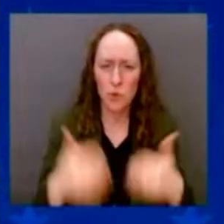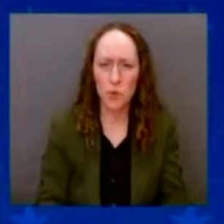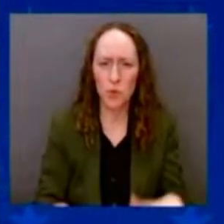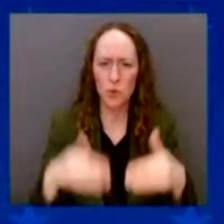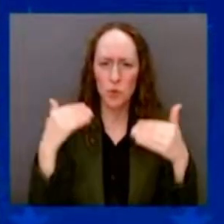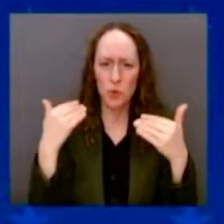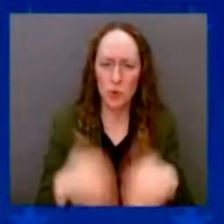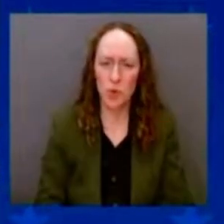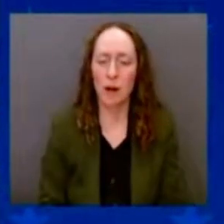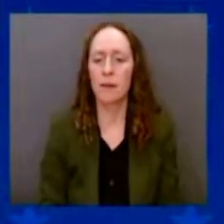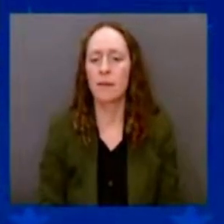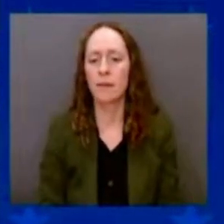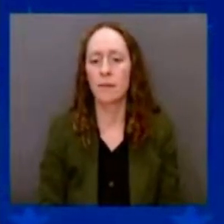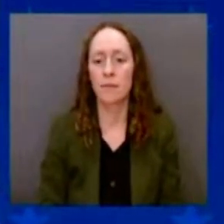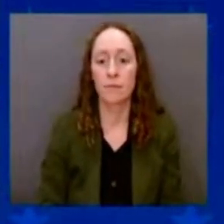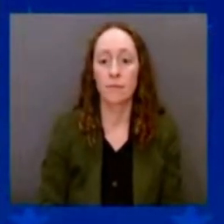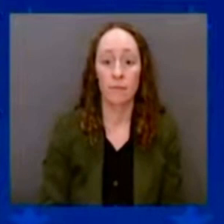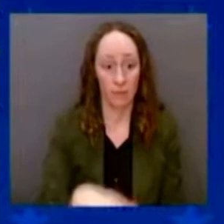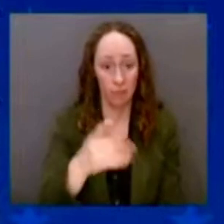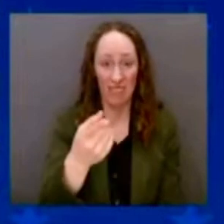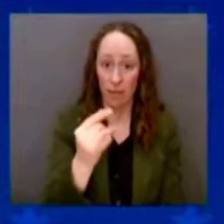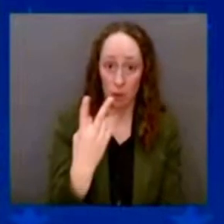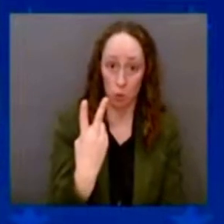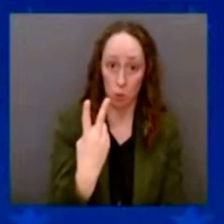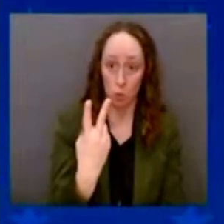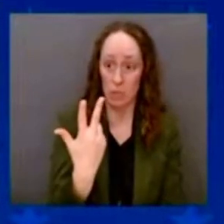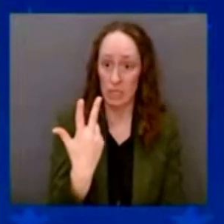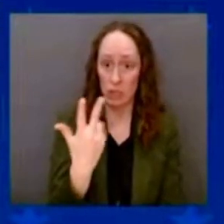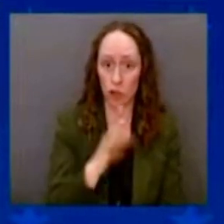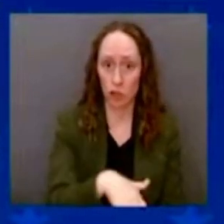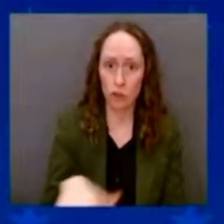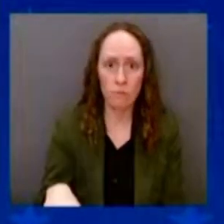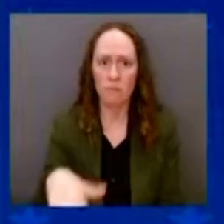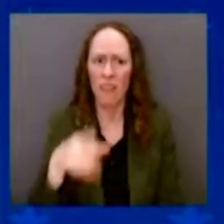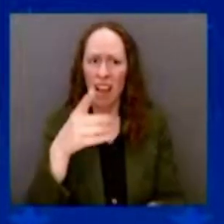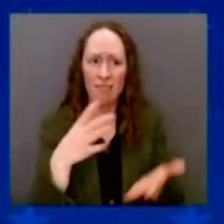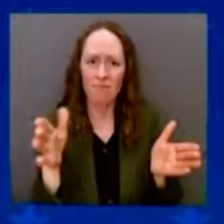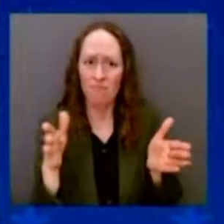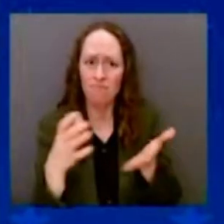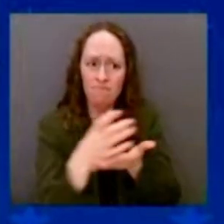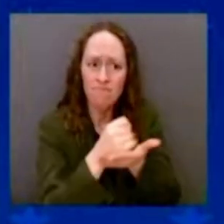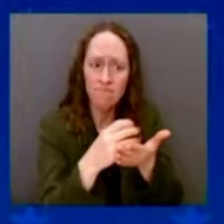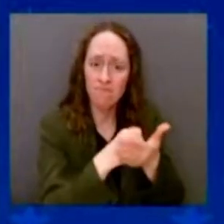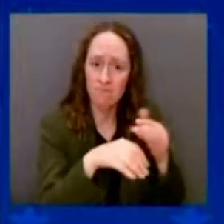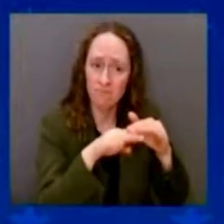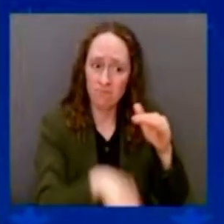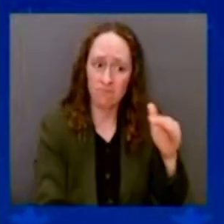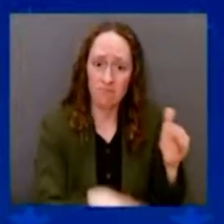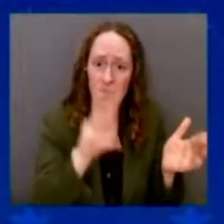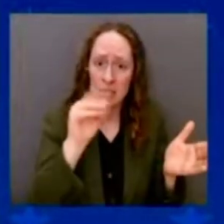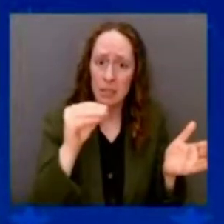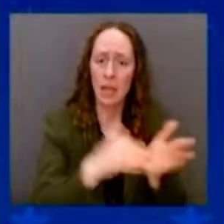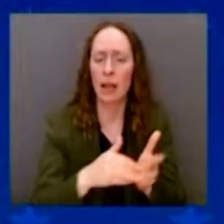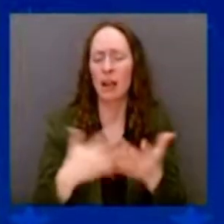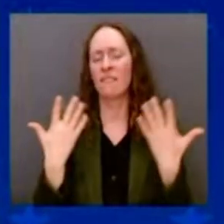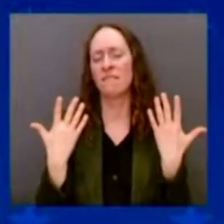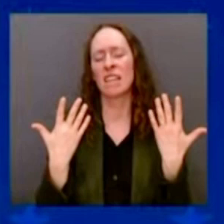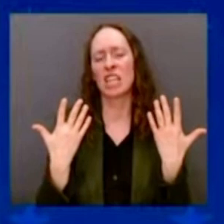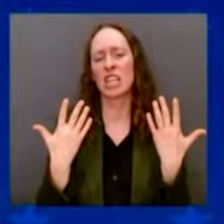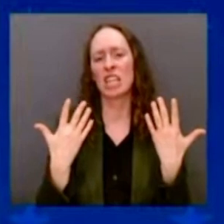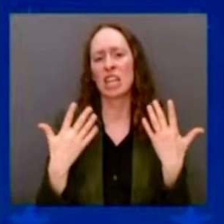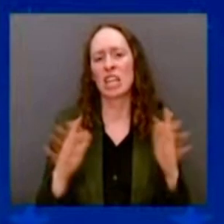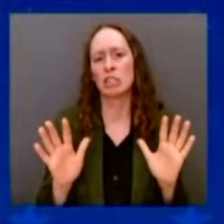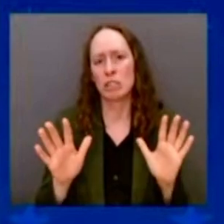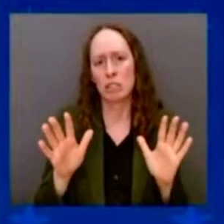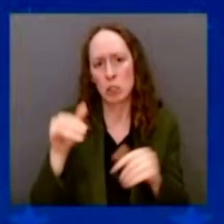So, it matters a lot. It matters a lot. The more we educate people, the better chance they have. Doesn't mean everybody that's educated